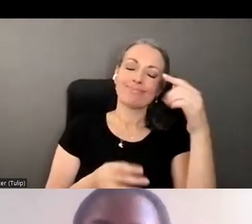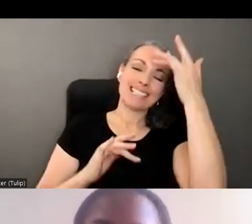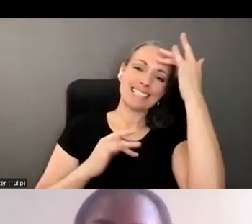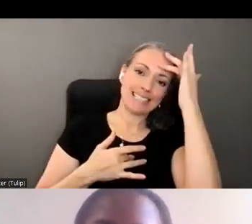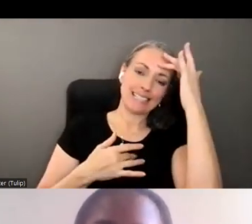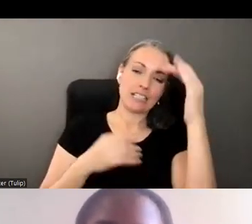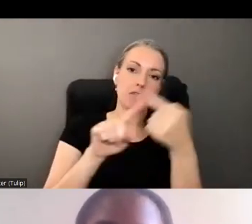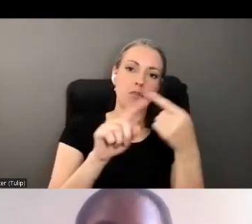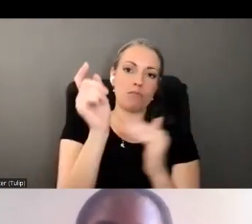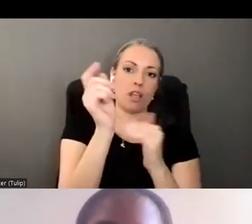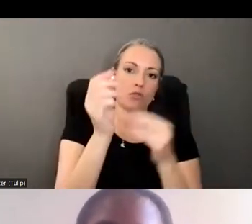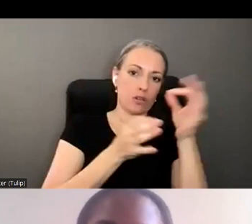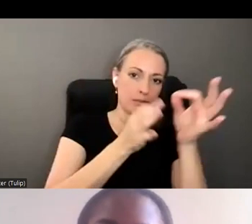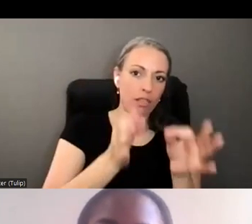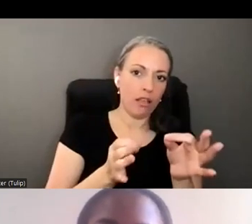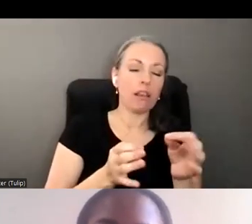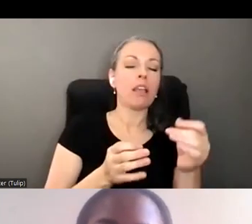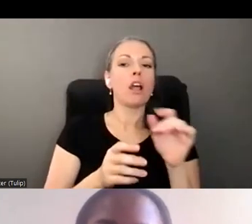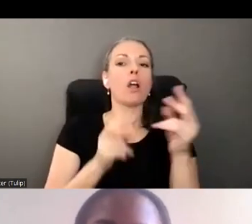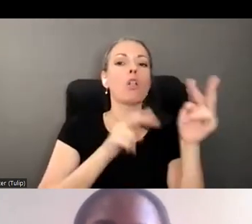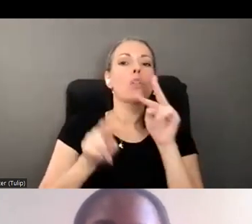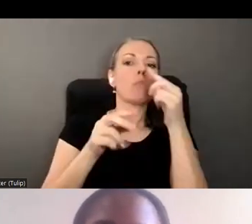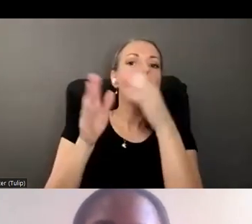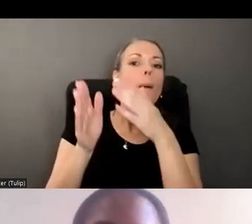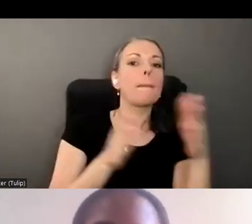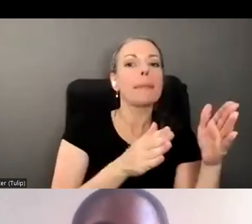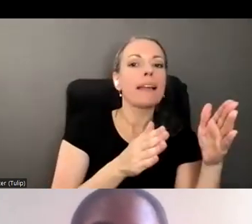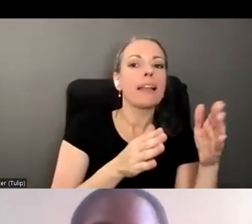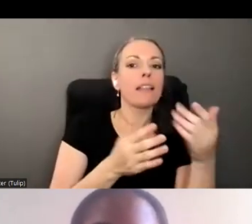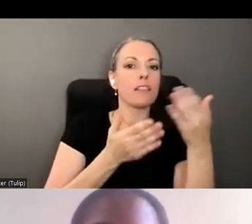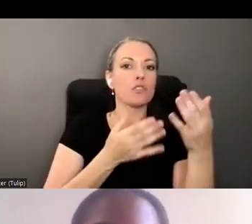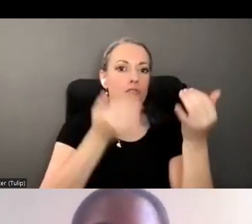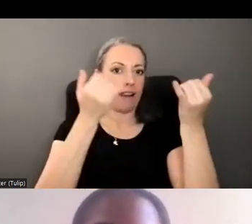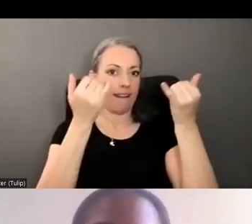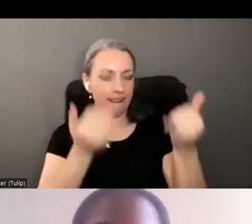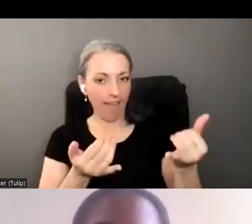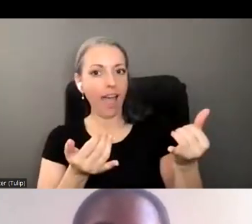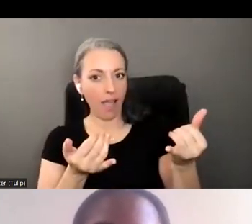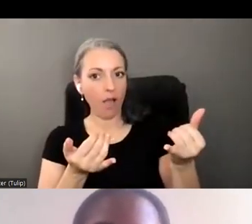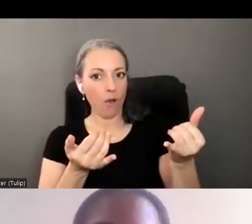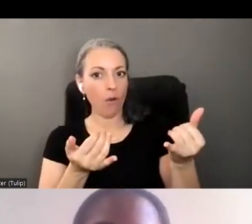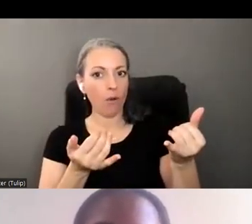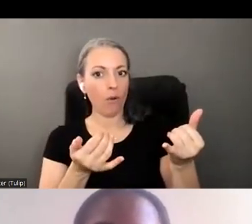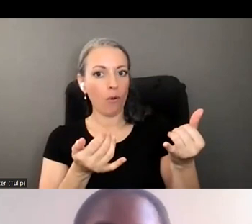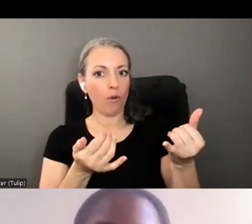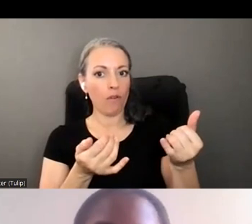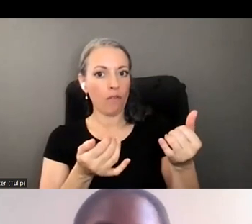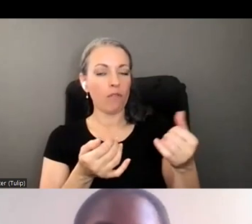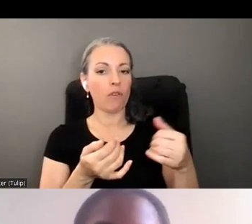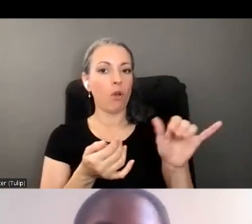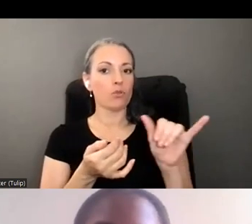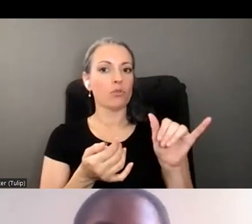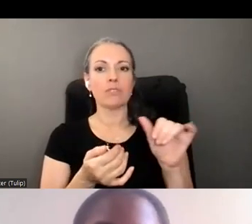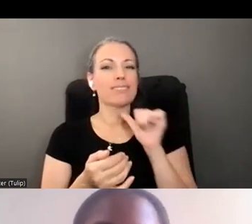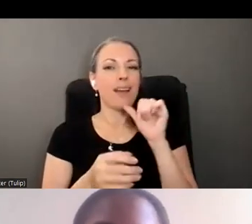to make a plan that will serve Hector now as he's newly diagnosed and not